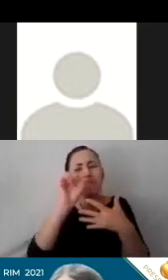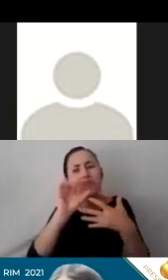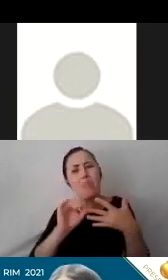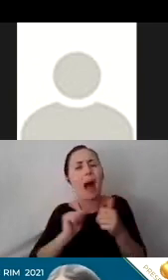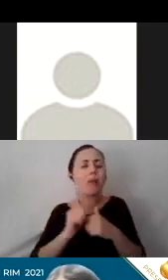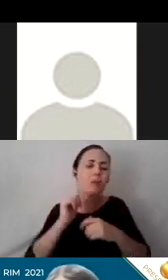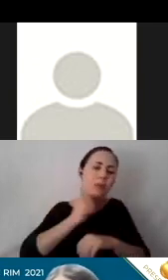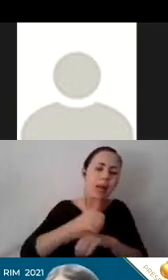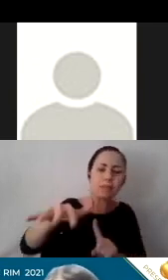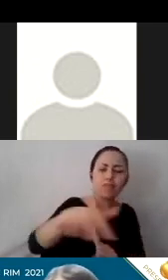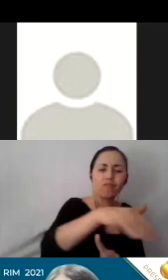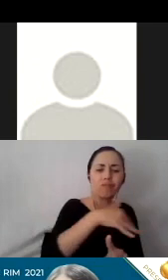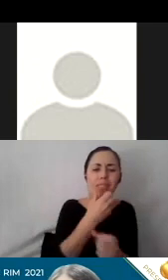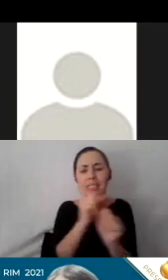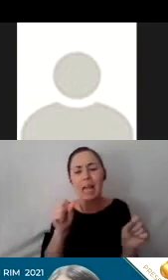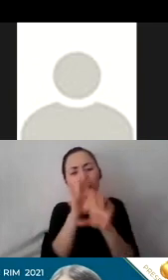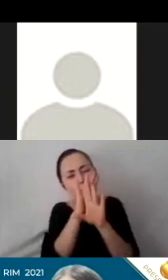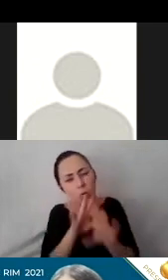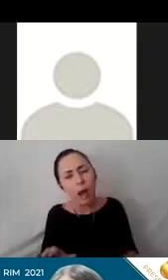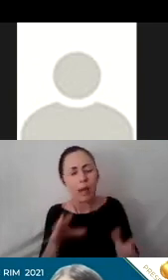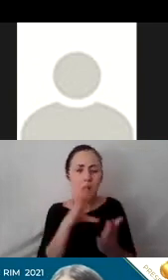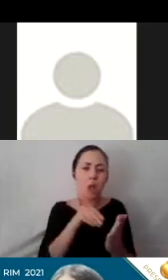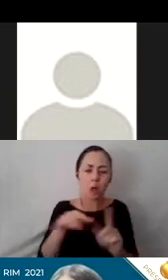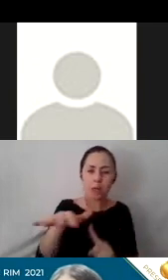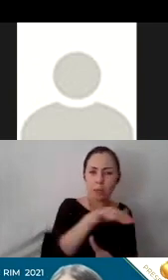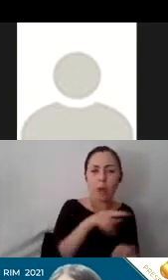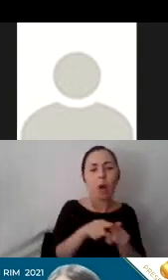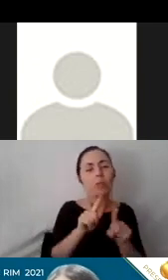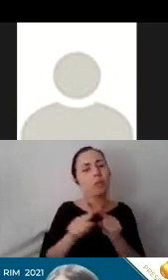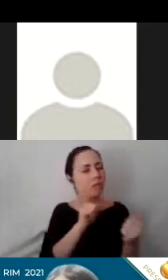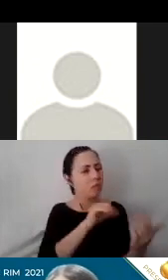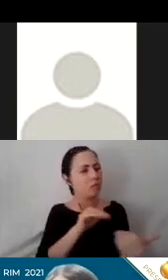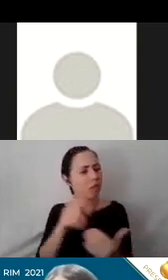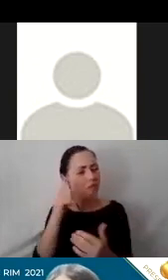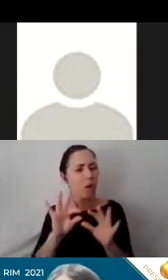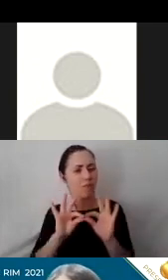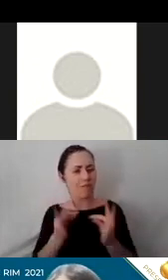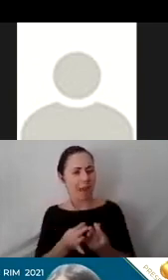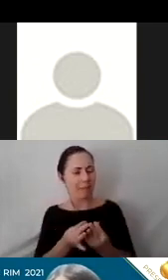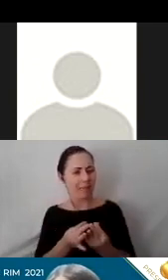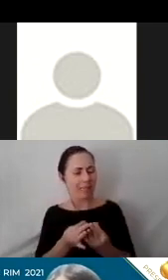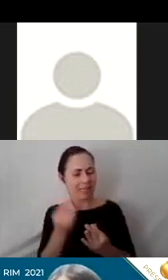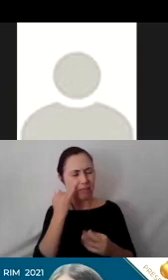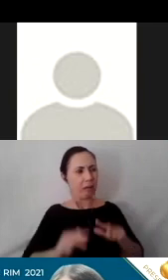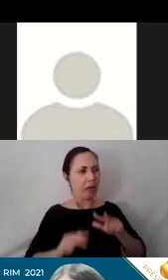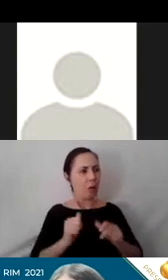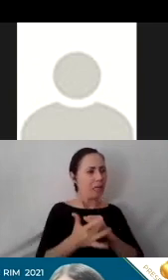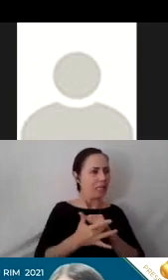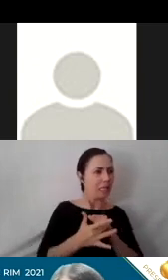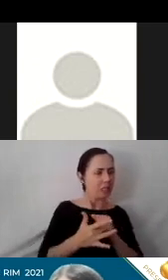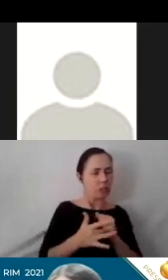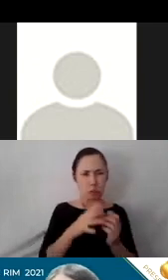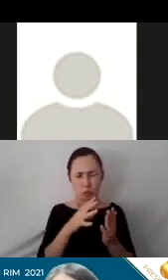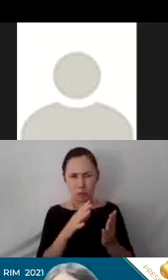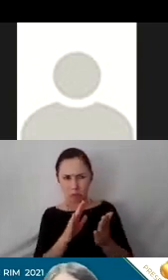quiet learning space for children at home and different various techniques for families who are not familiar with technology to kind of get more